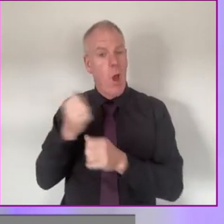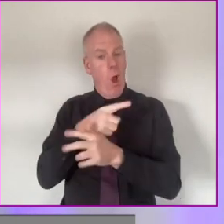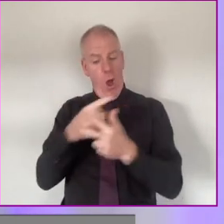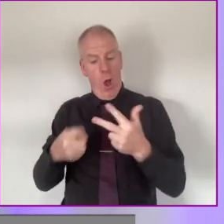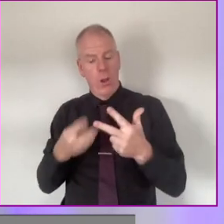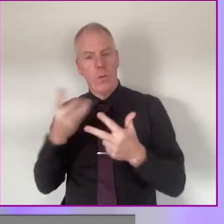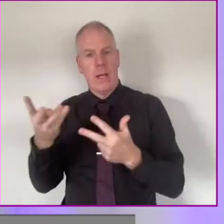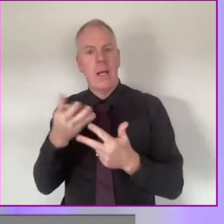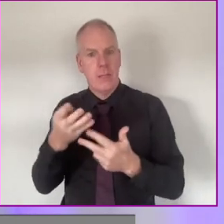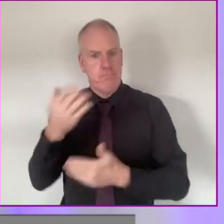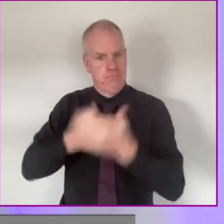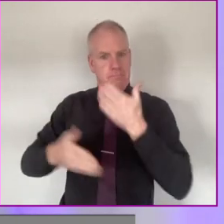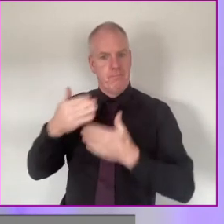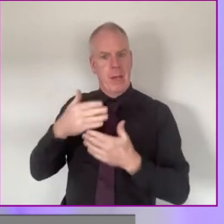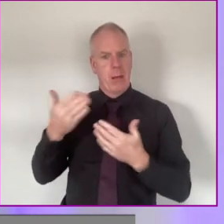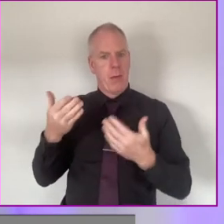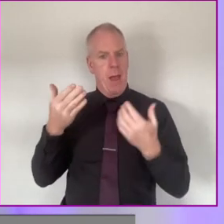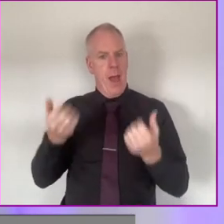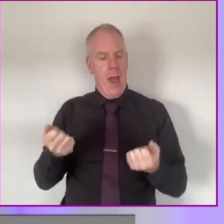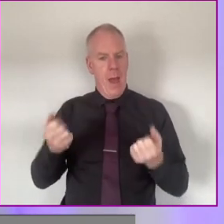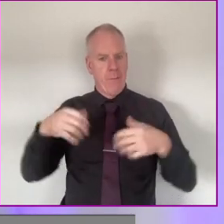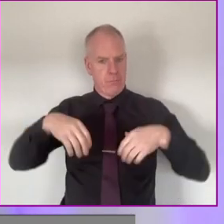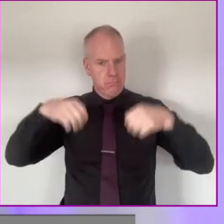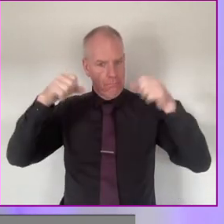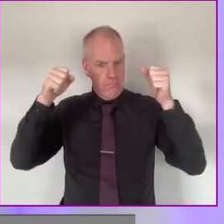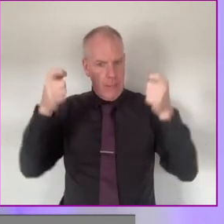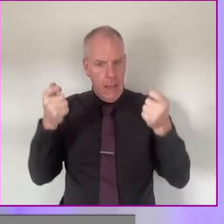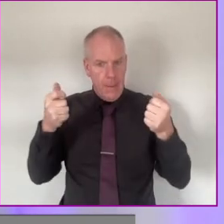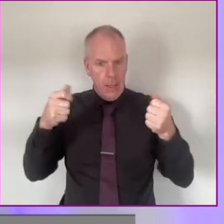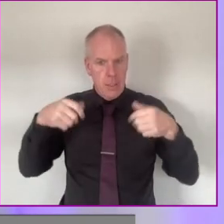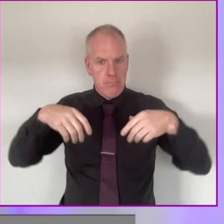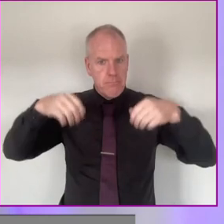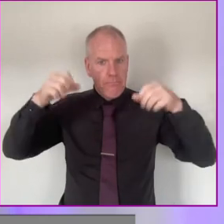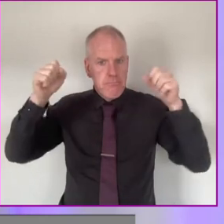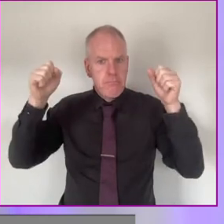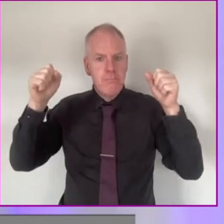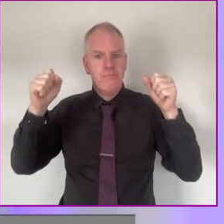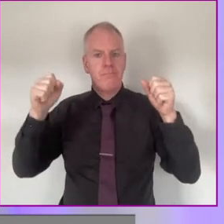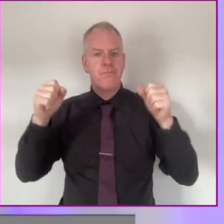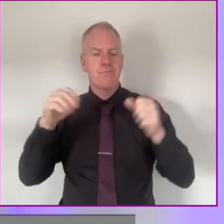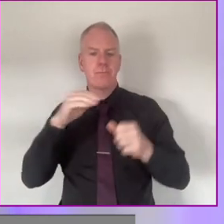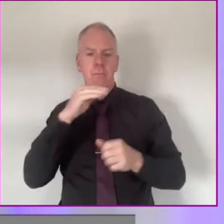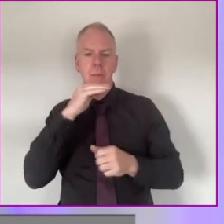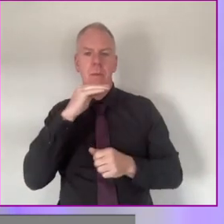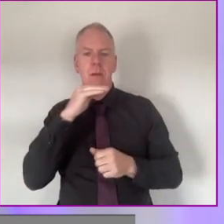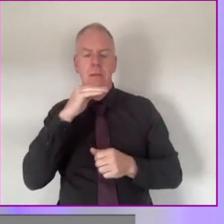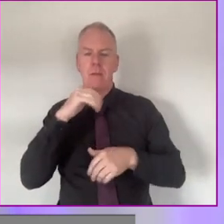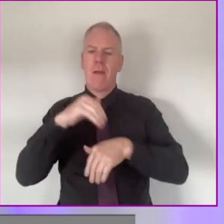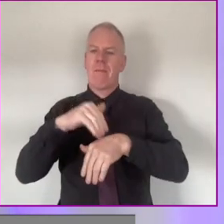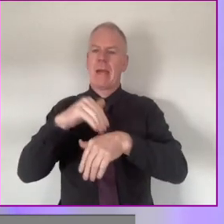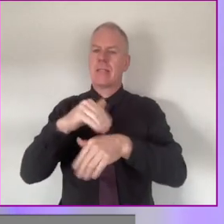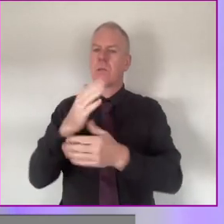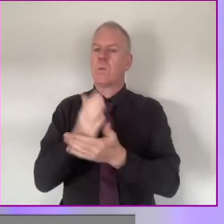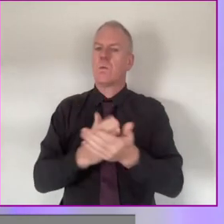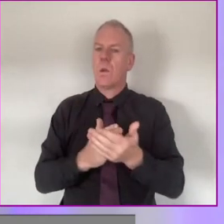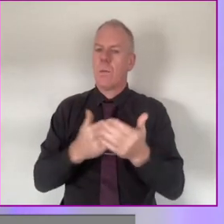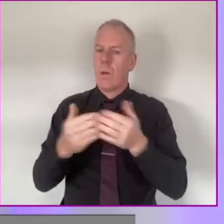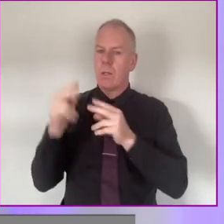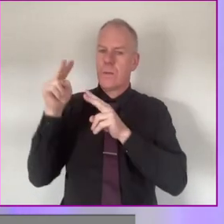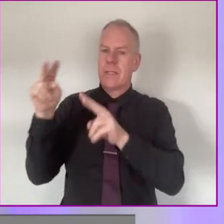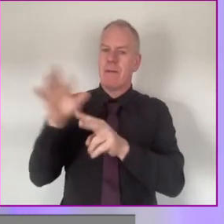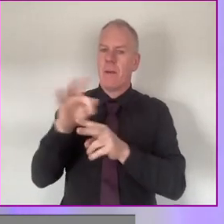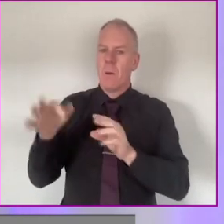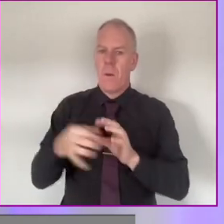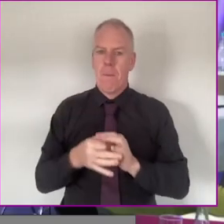today, and I'm going to start with Magella, and I think we're going to turn the house lights down a little bit, so it might impact